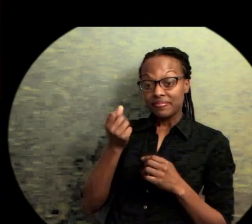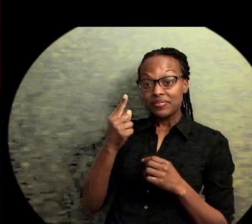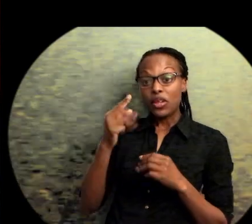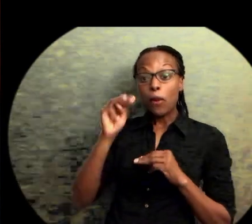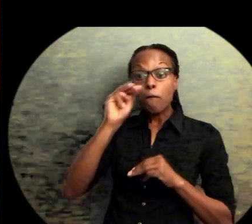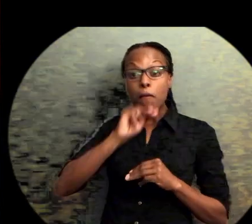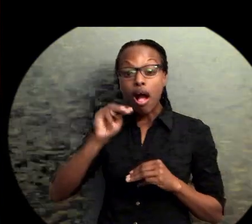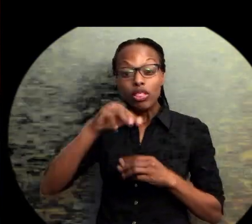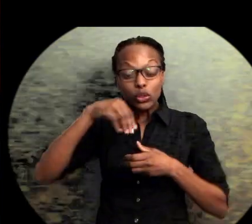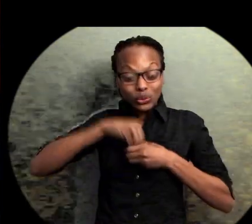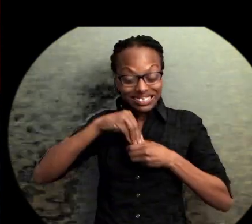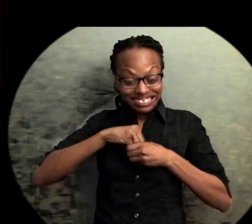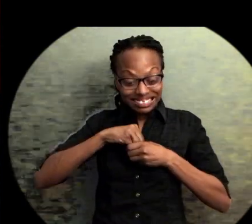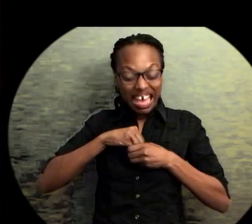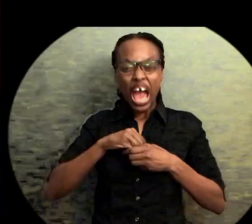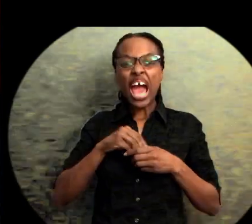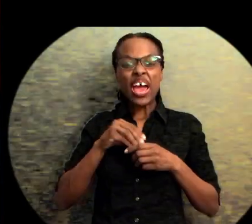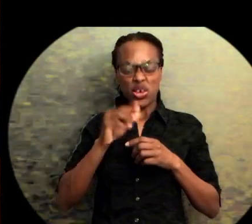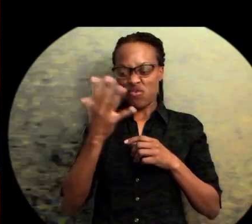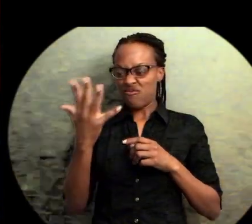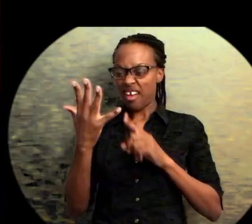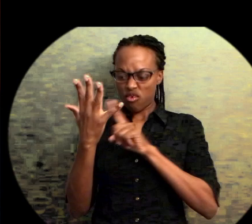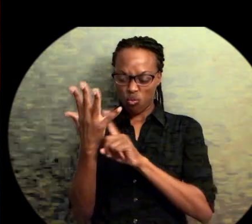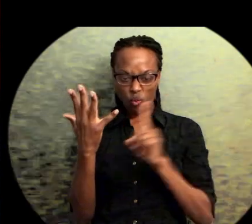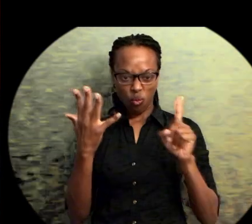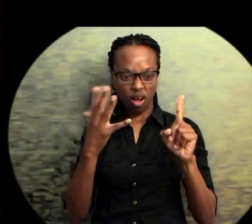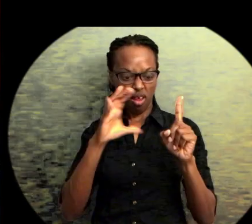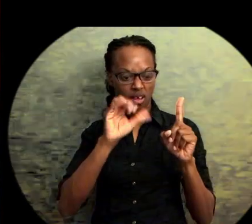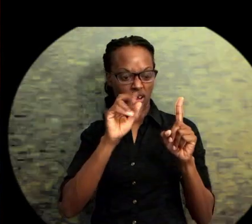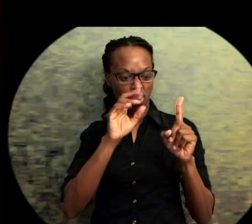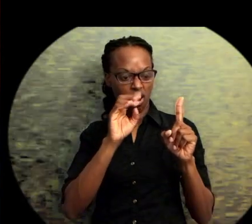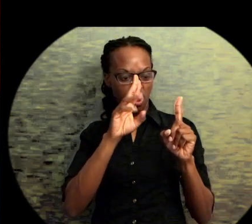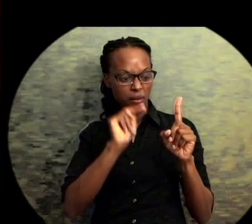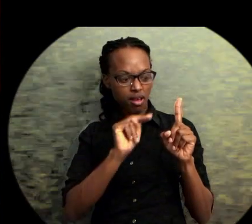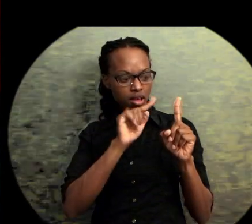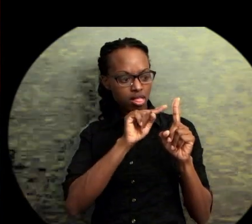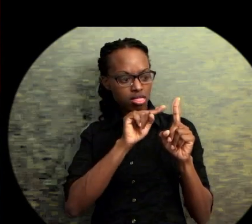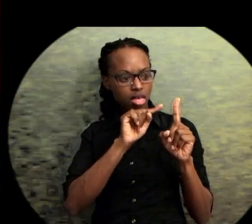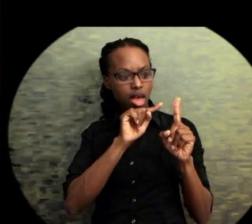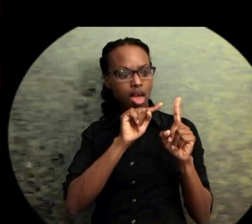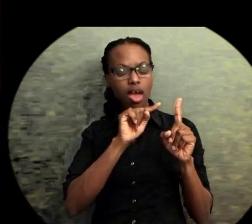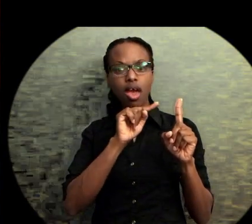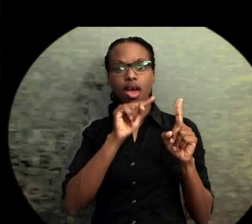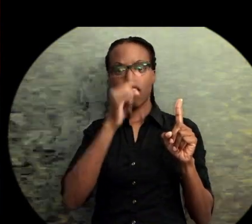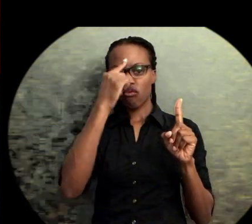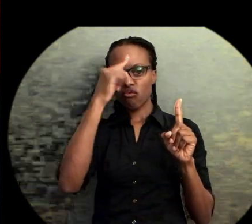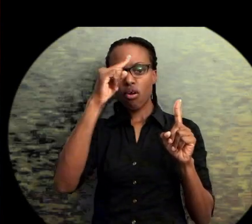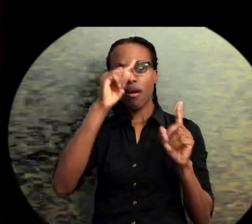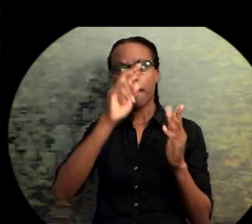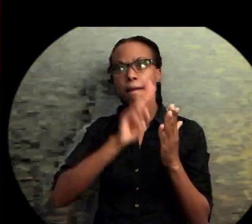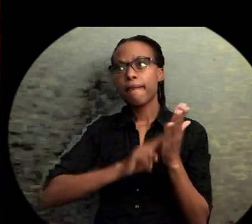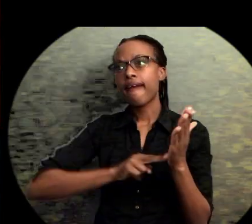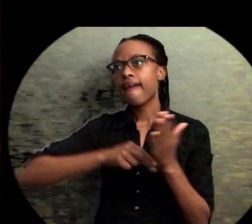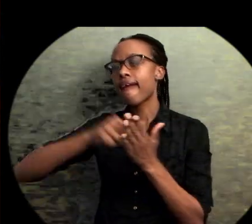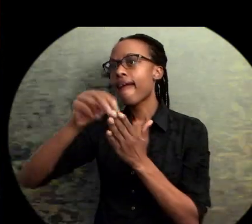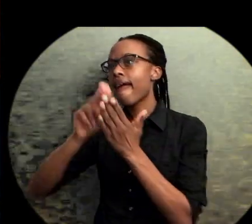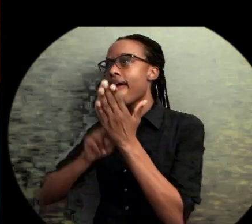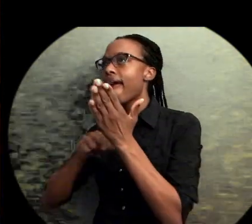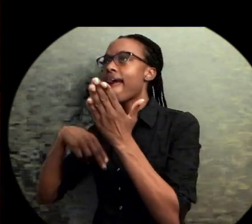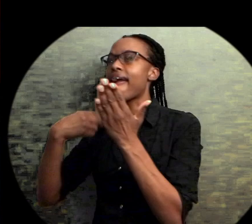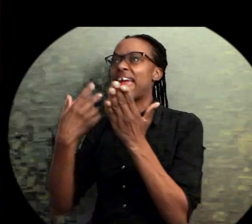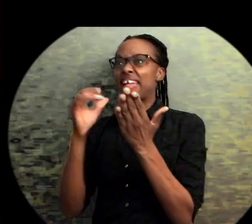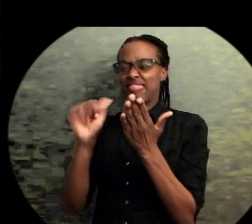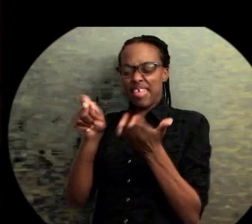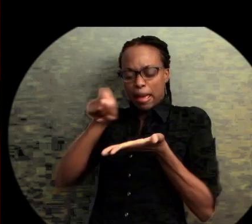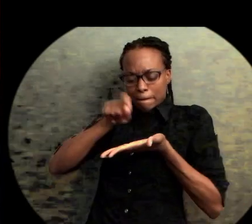carbon. That carbon used in paint on canvas with brushes. That carbon effused from a pen as